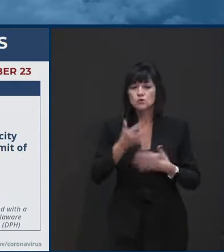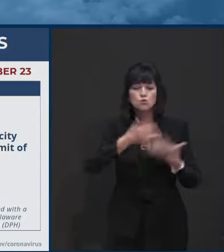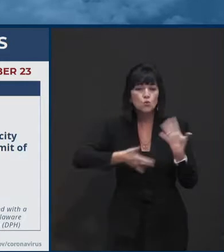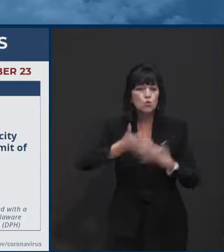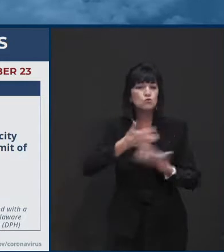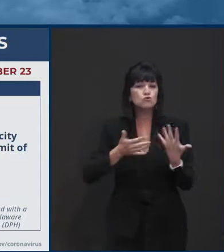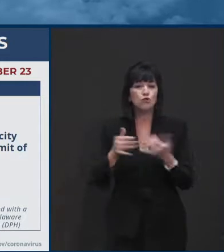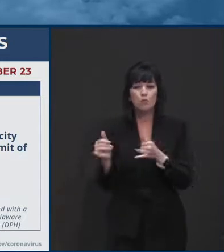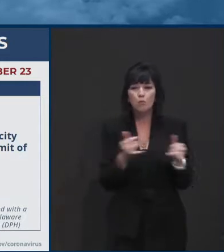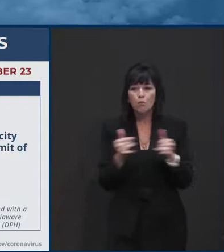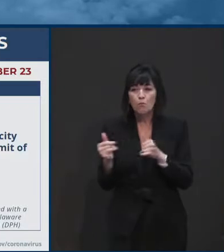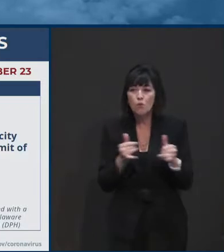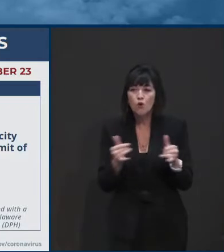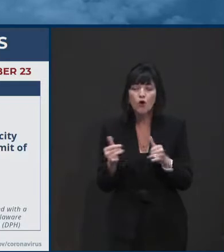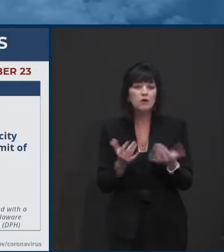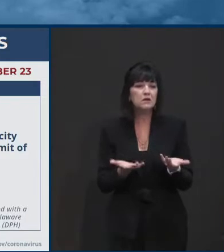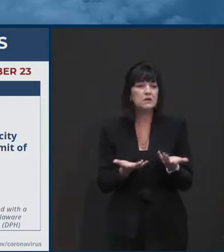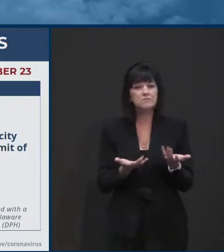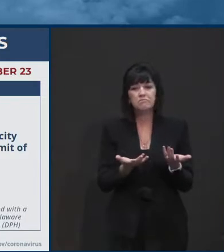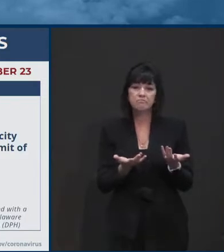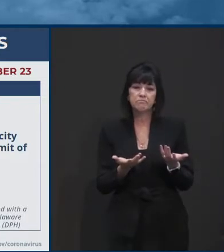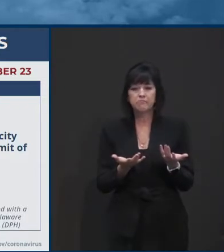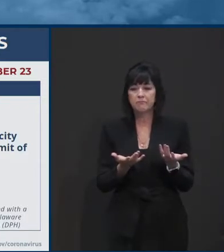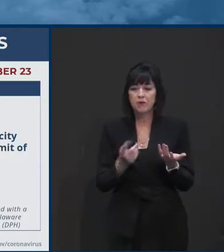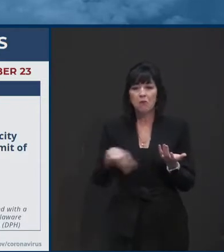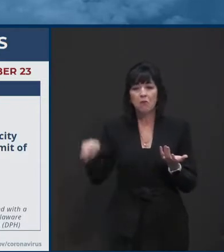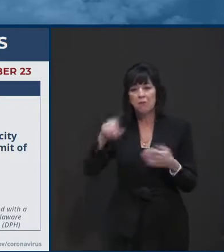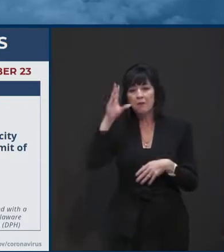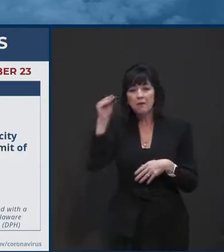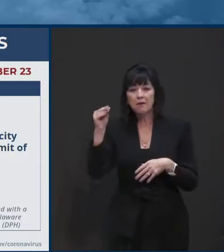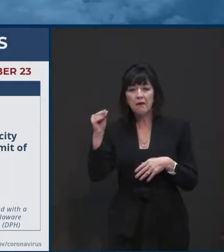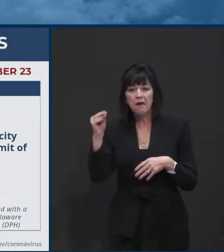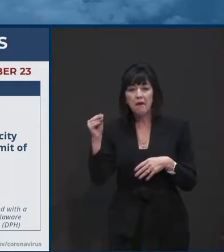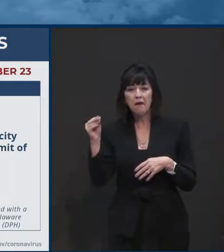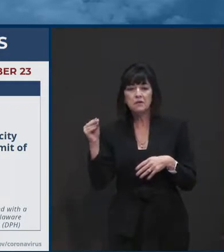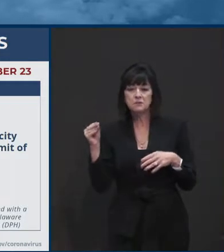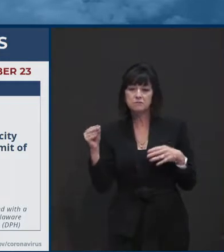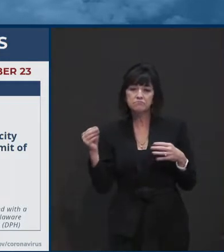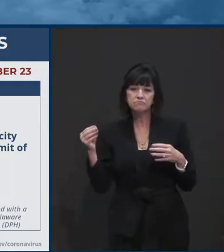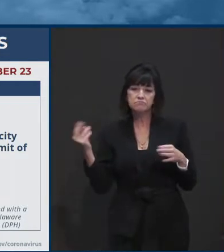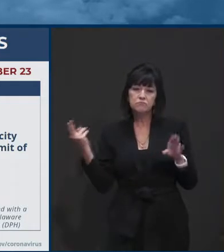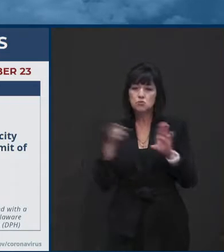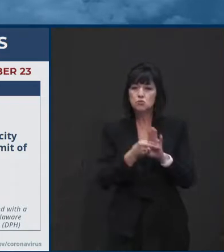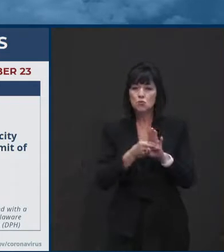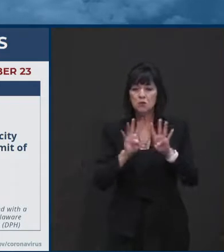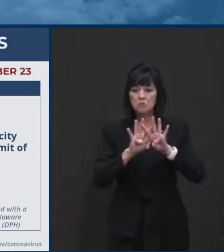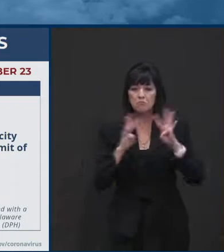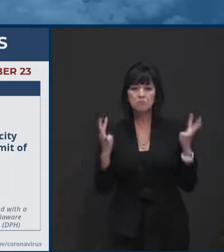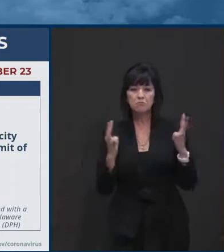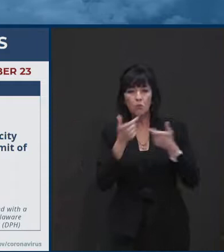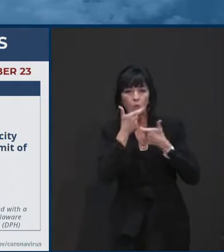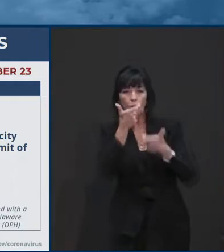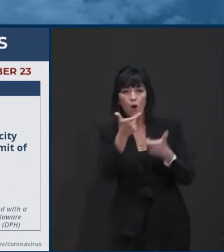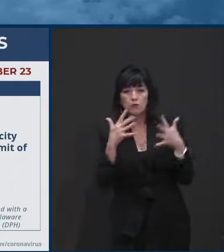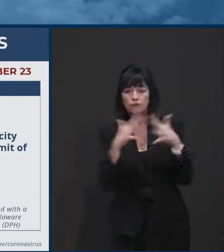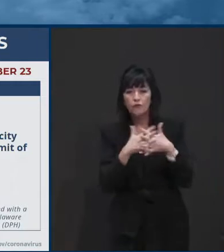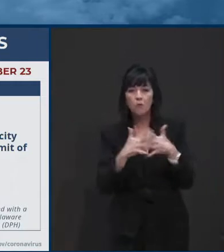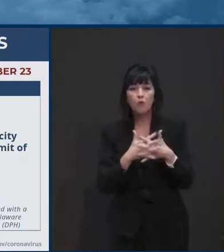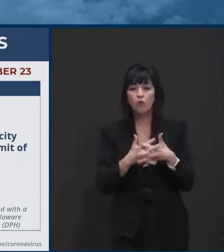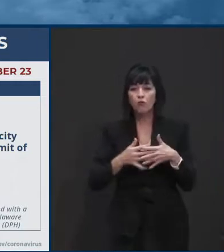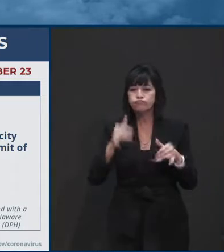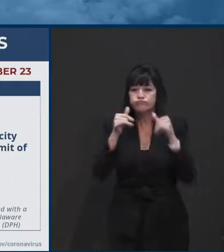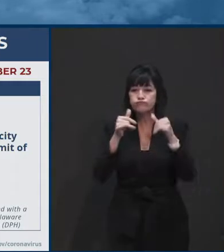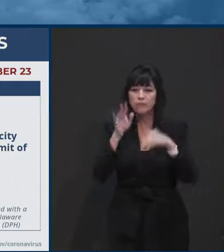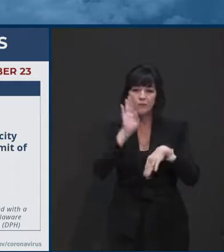having the guys over to watch the football game and some beers inside. And we have a limit now that's consistent with the